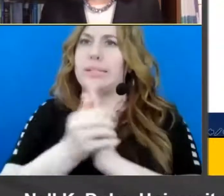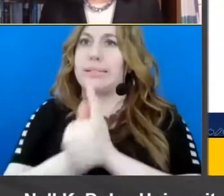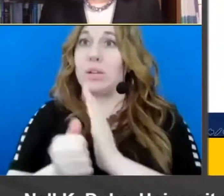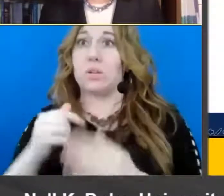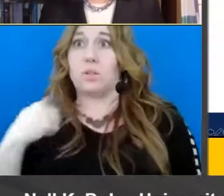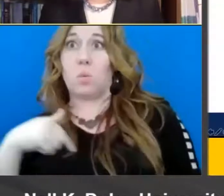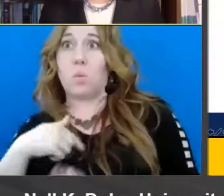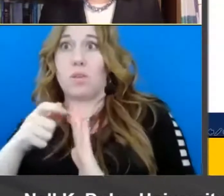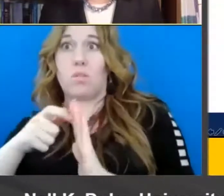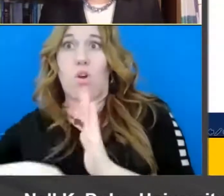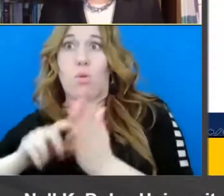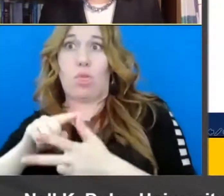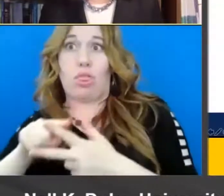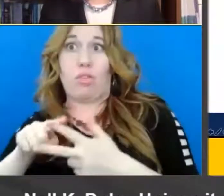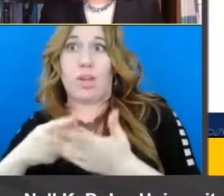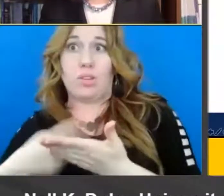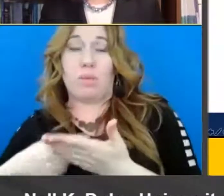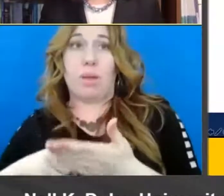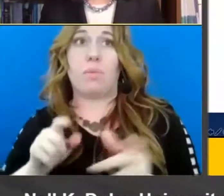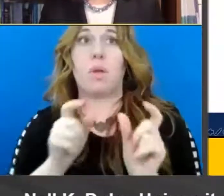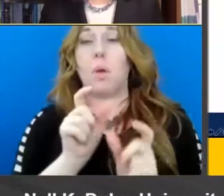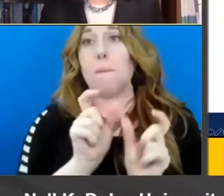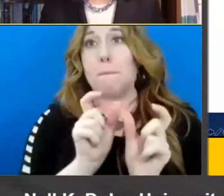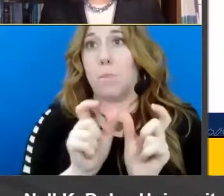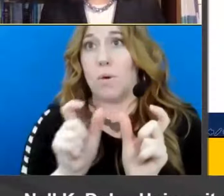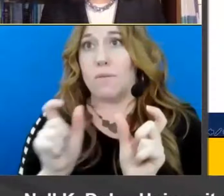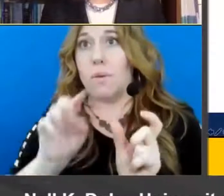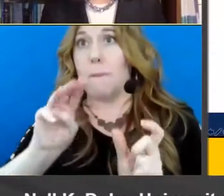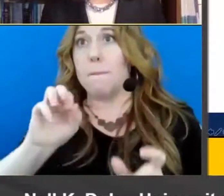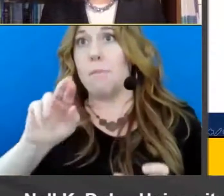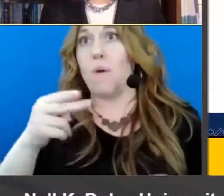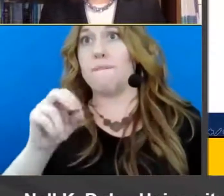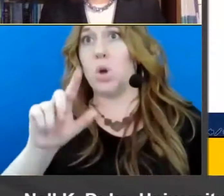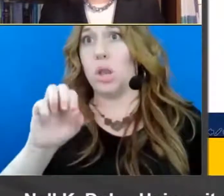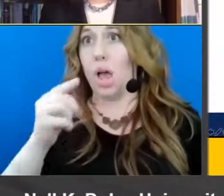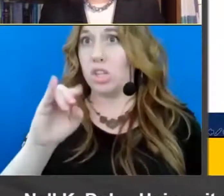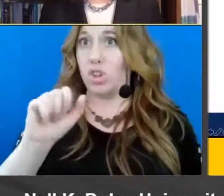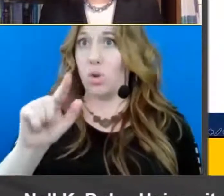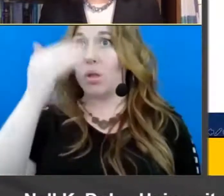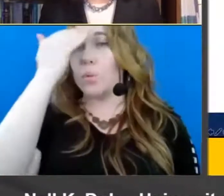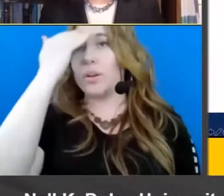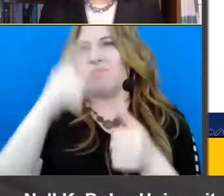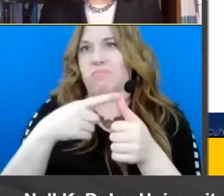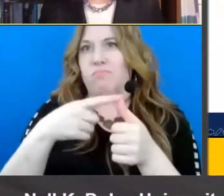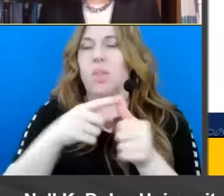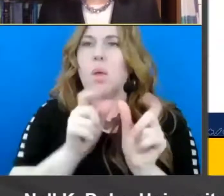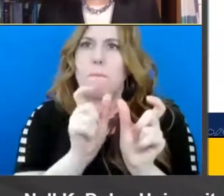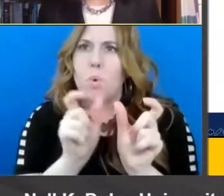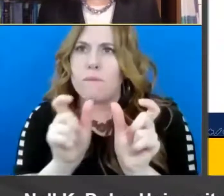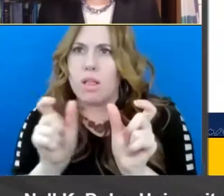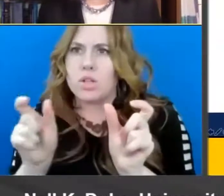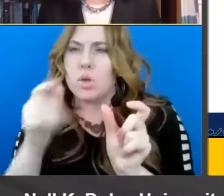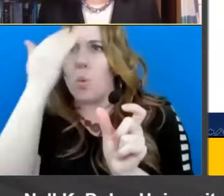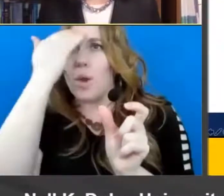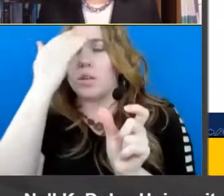are morphological awareness that's the first one and morphological awareness is a very clear case when you have stronger